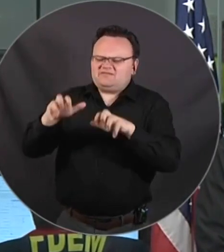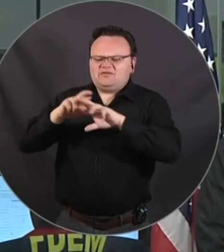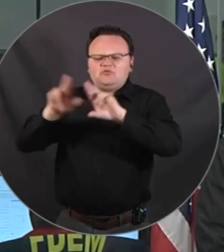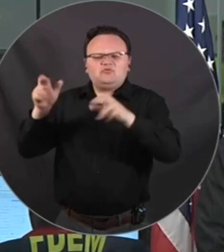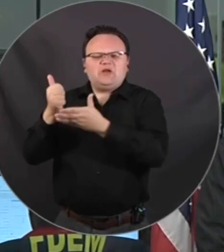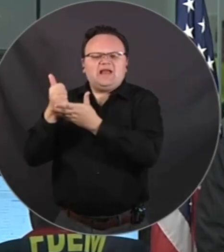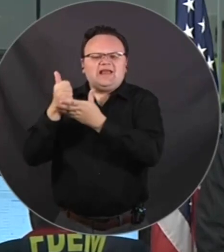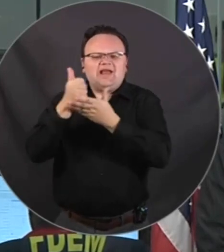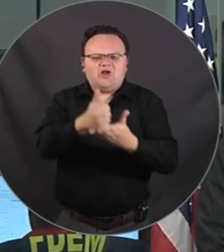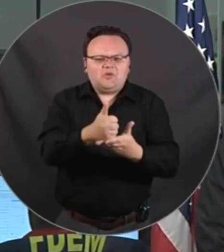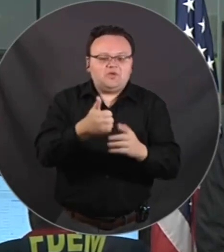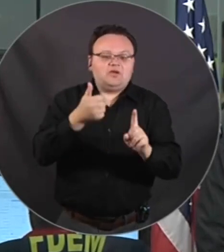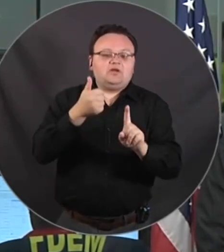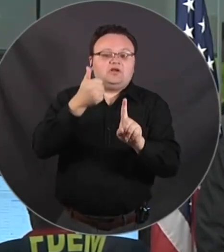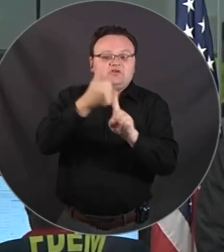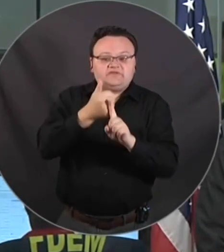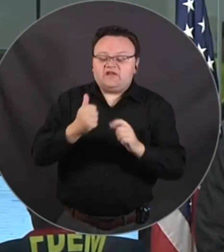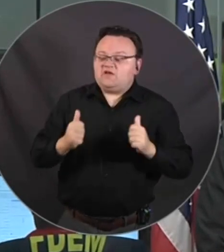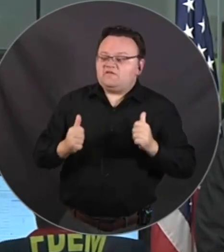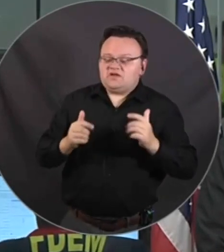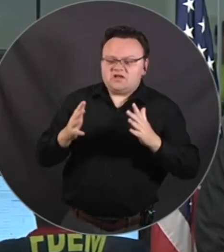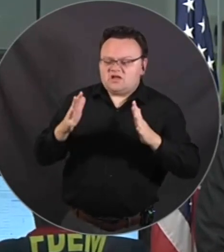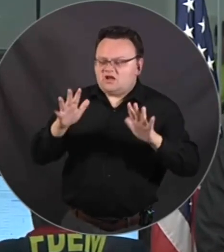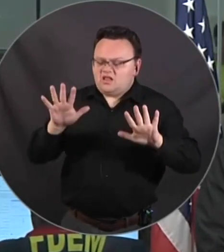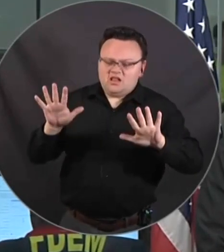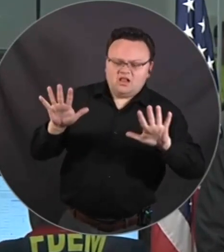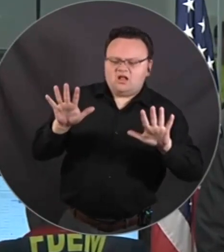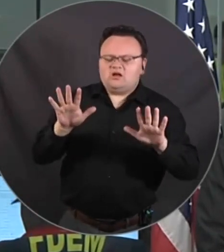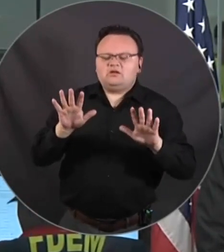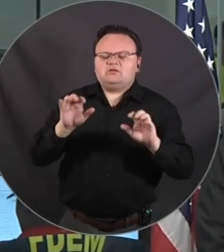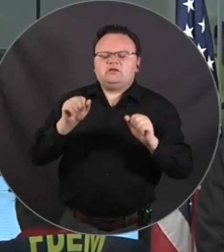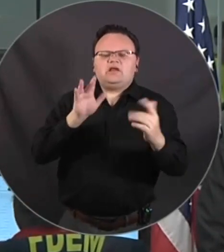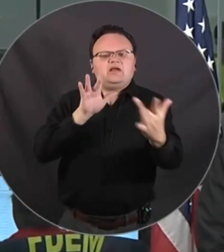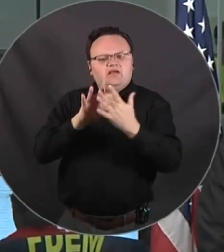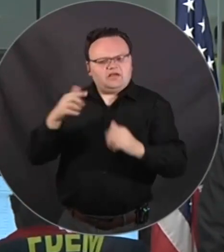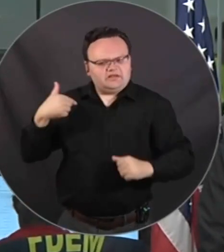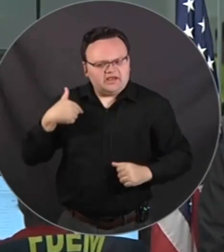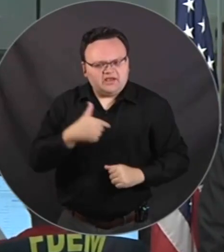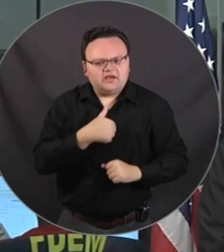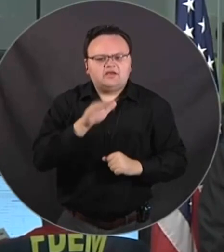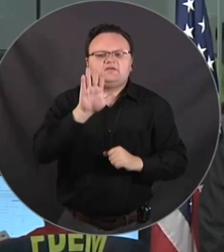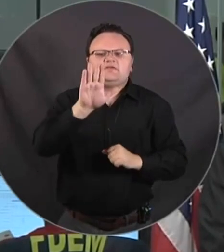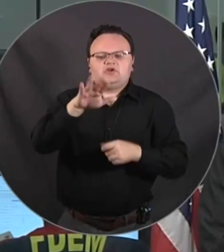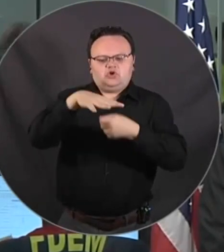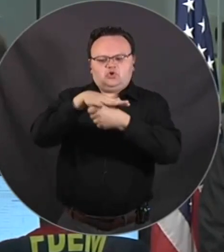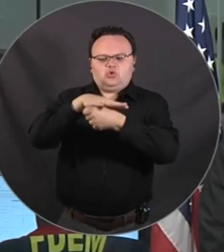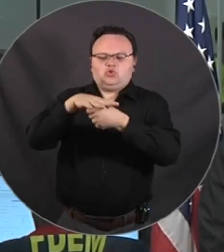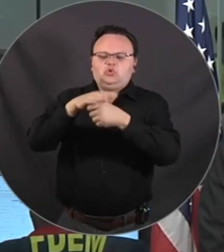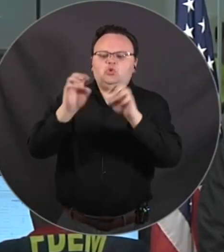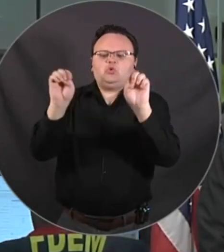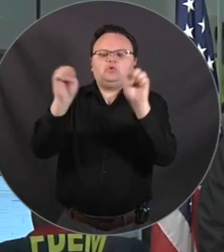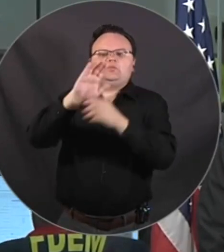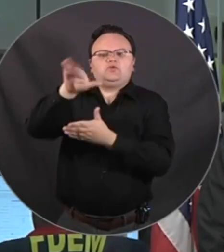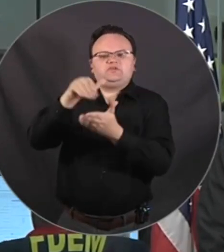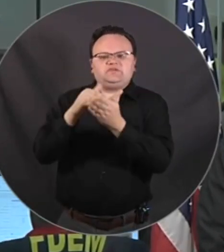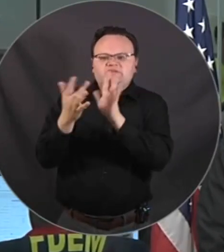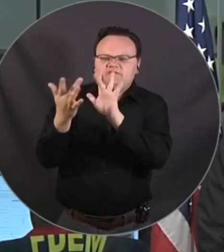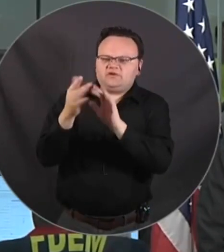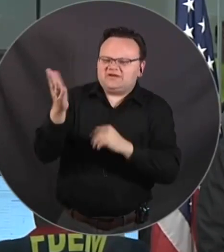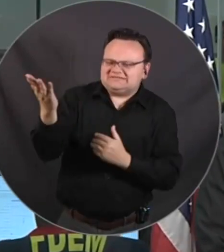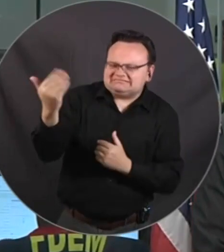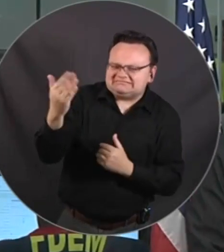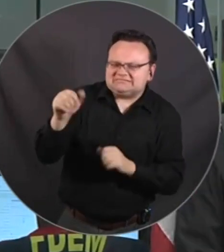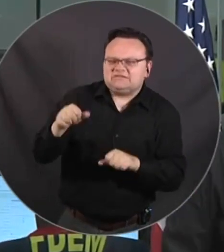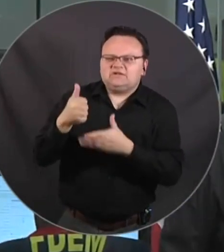So please make sure you reach out to you to us or to your local emergency management agency for a list of volunteers that are willing to come and help you at your home.